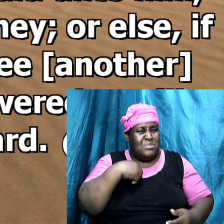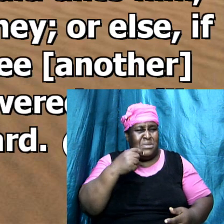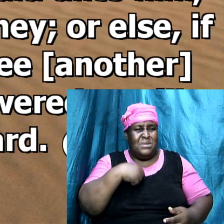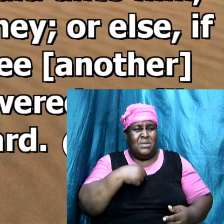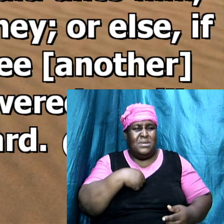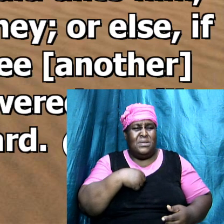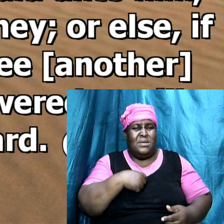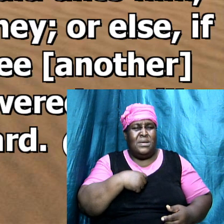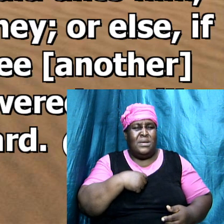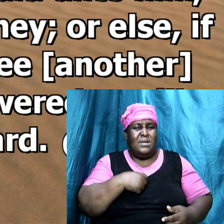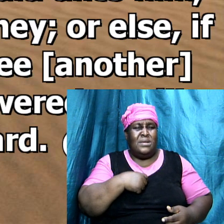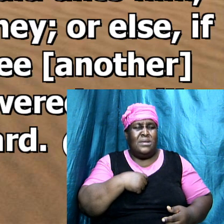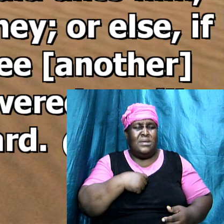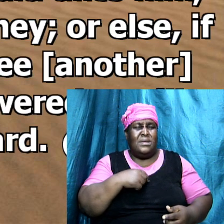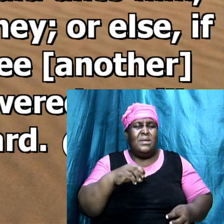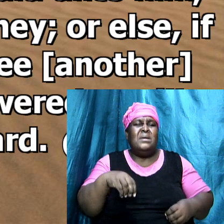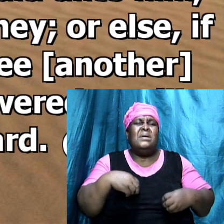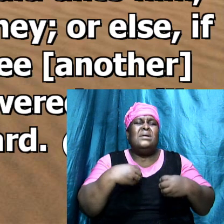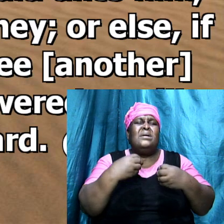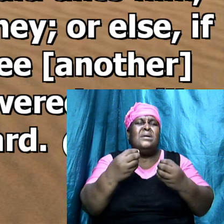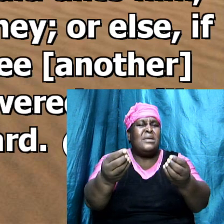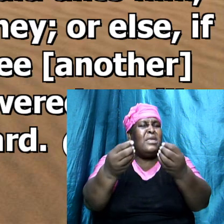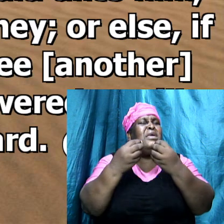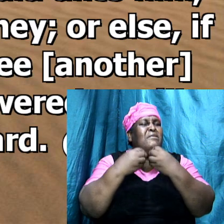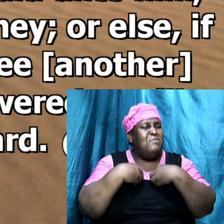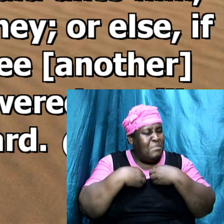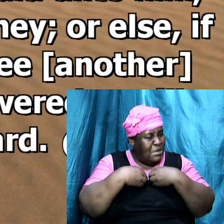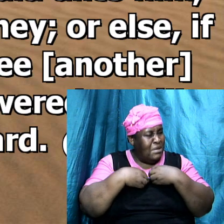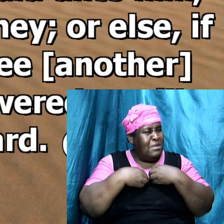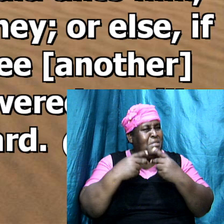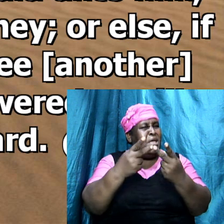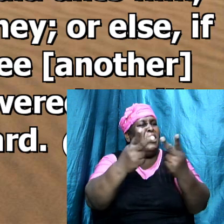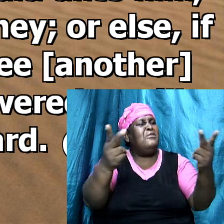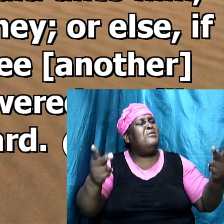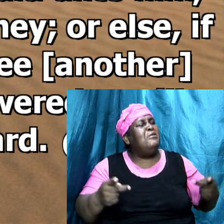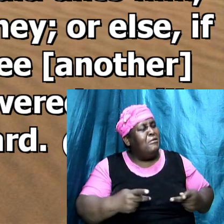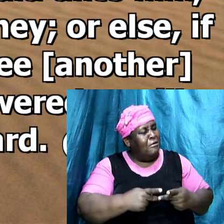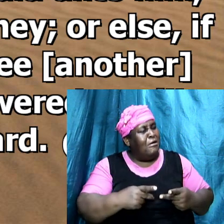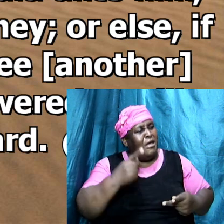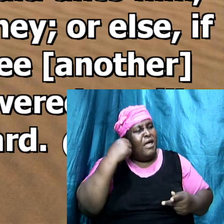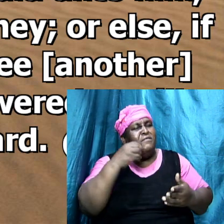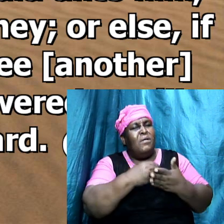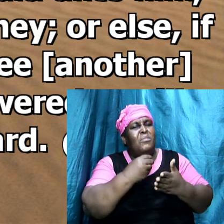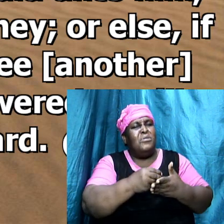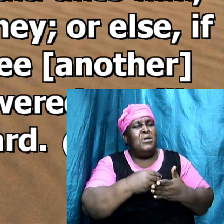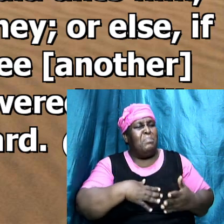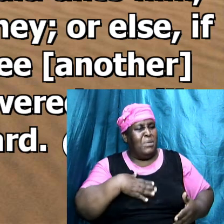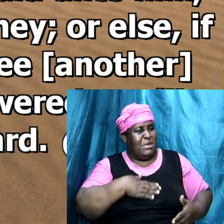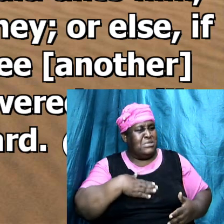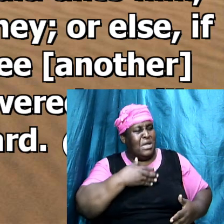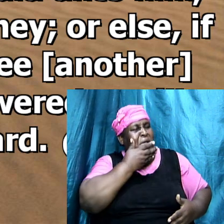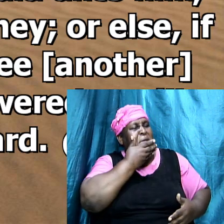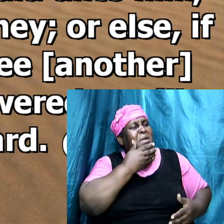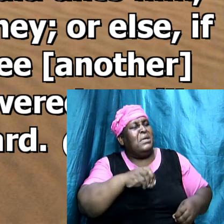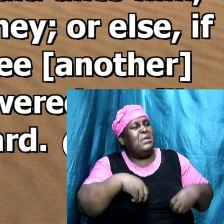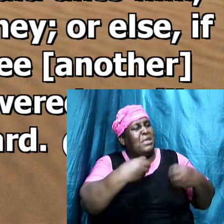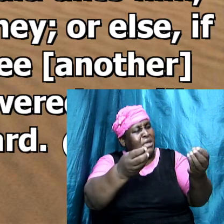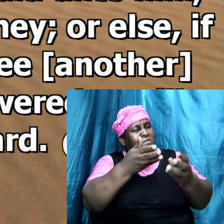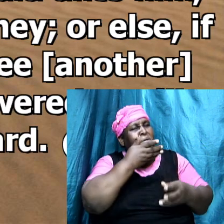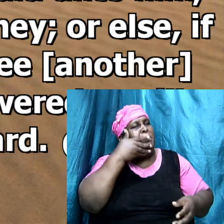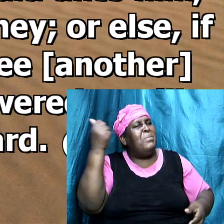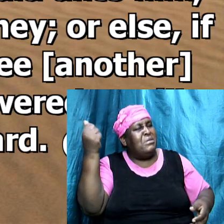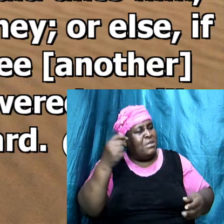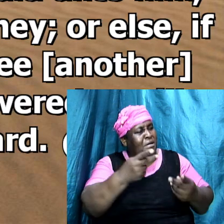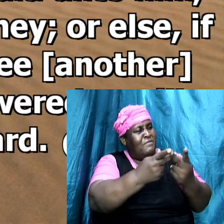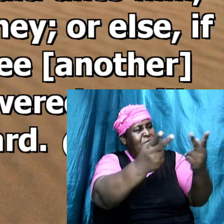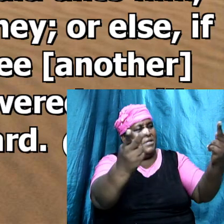give and I said unto him give me thy vineyard for money or else if it please thee I will give thee another vineyard for it